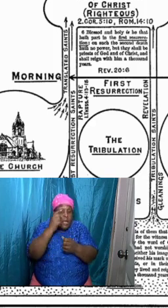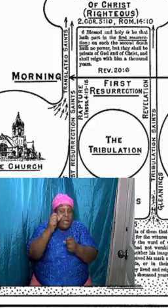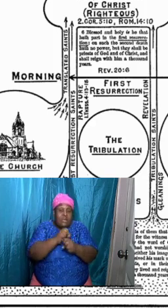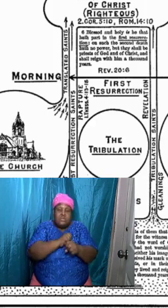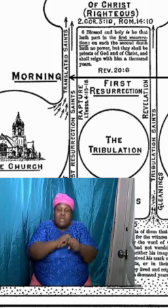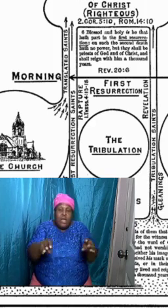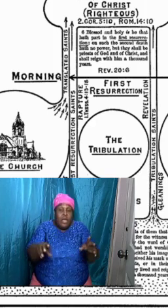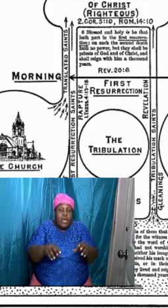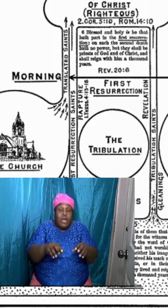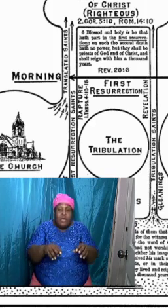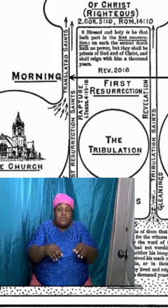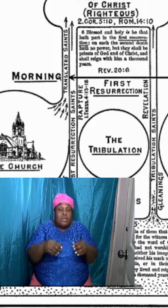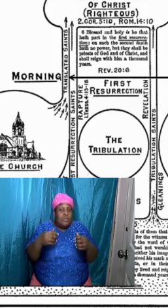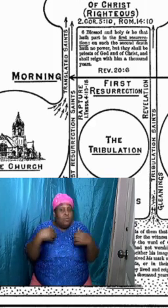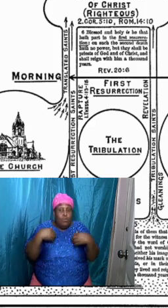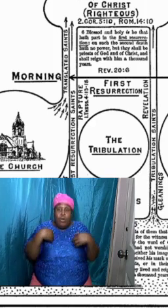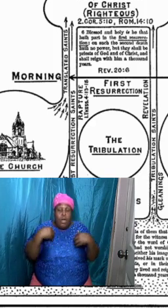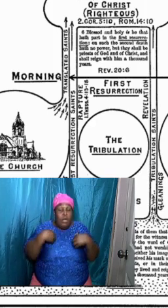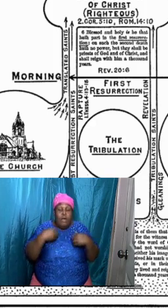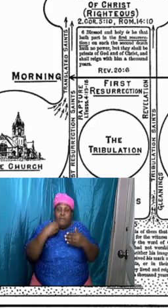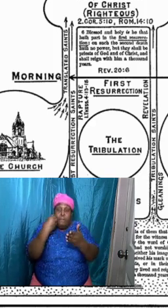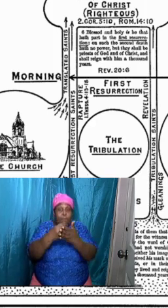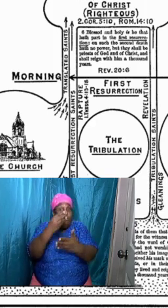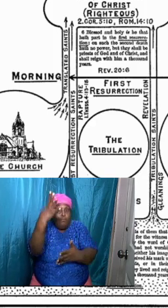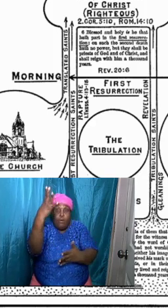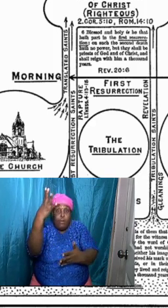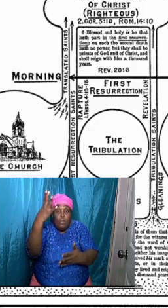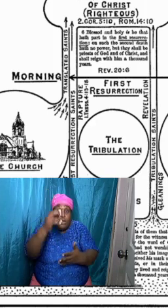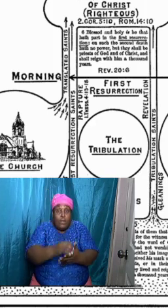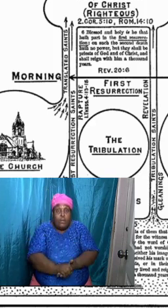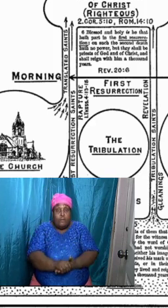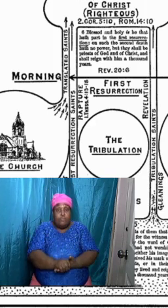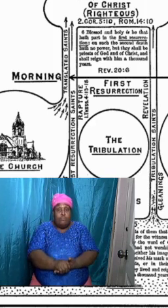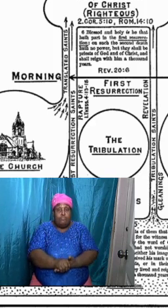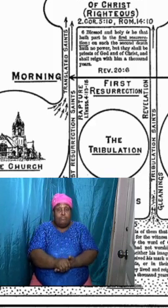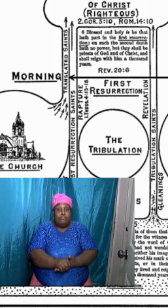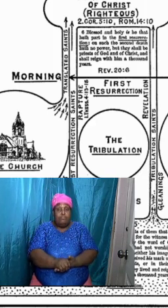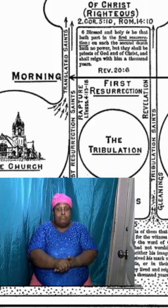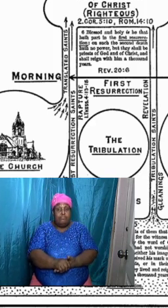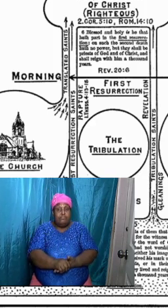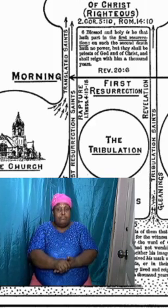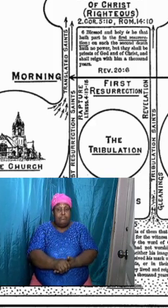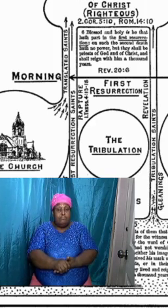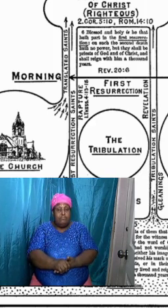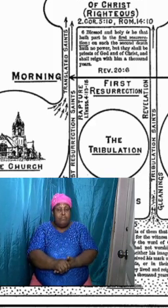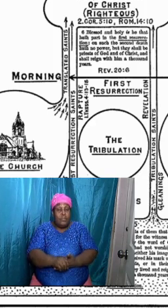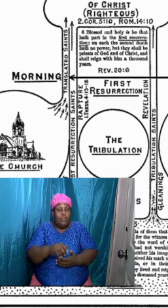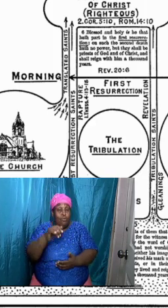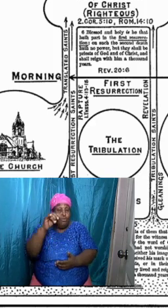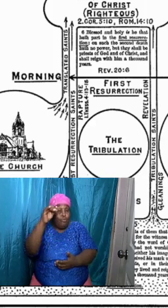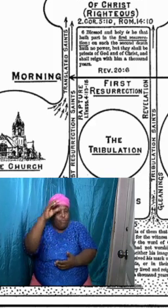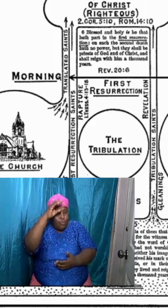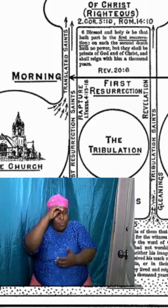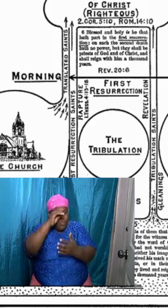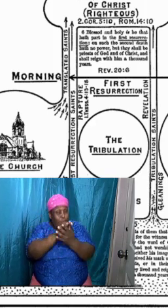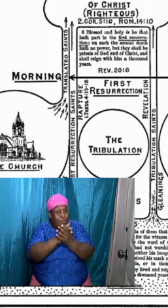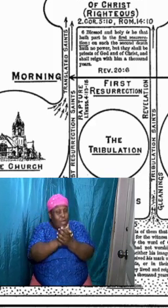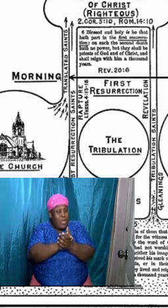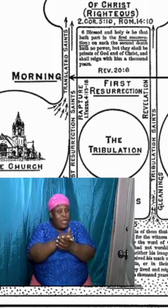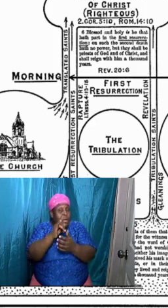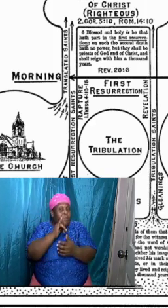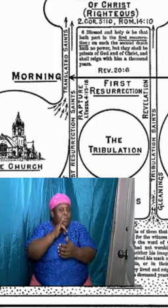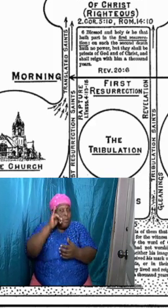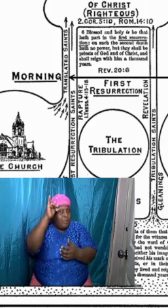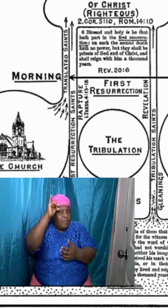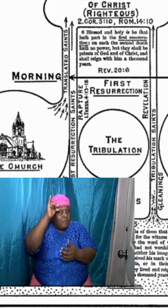the groom yes or his parents had to pay a dowry to the